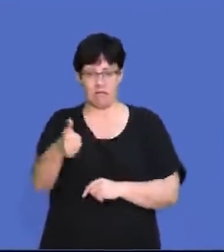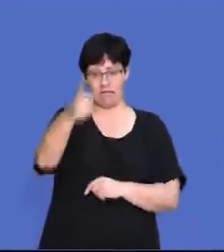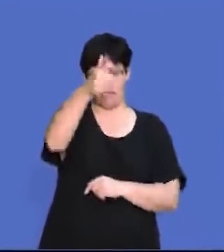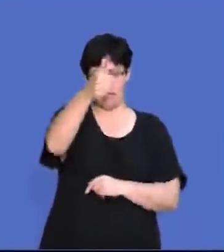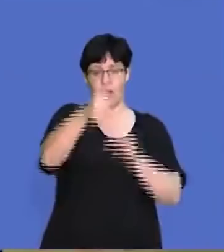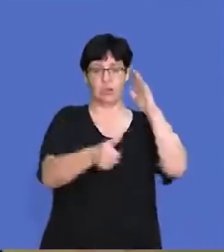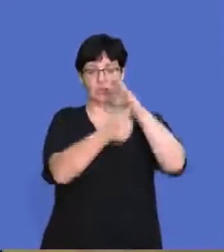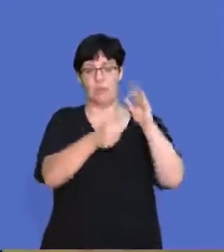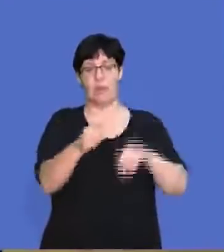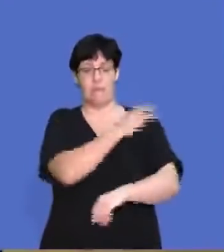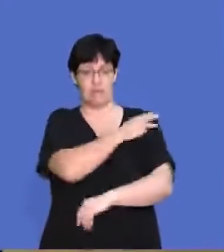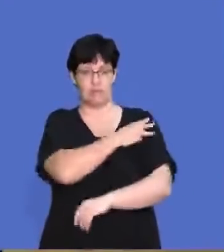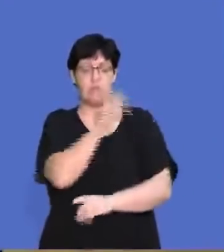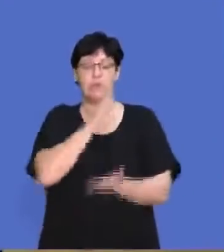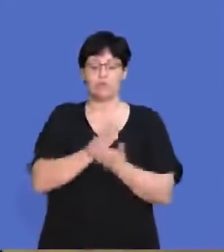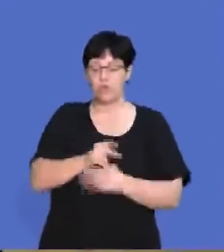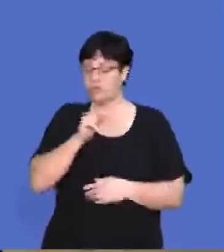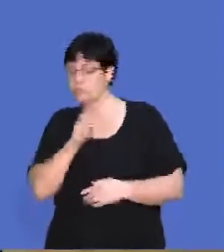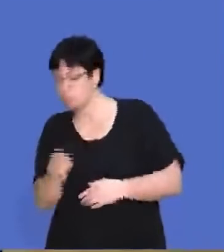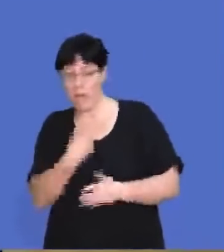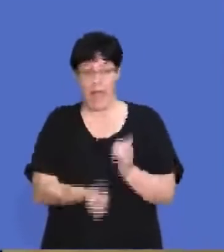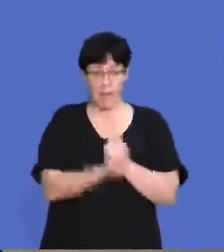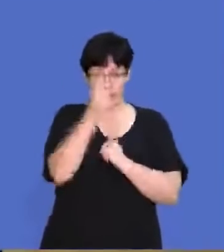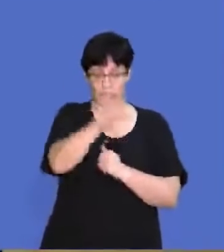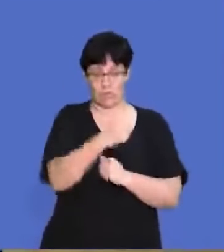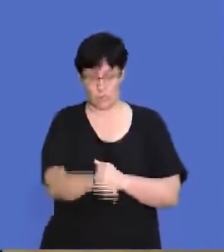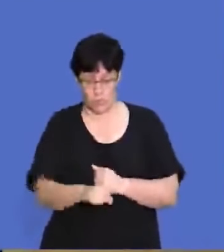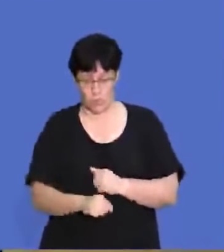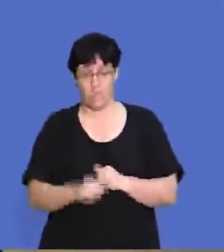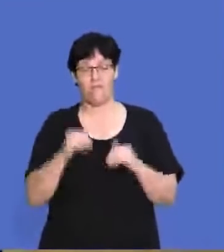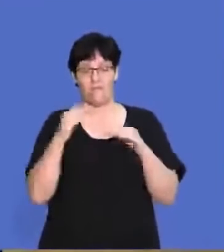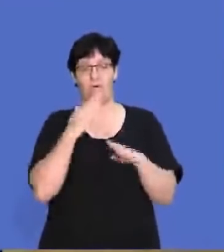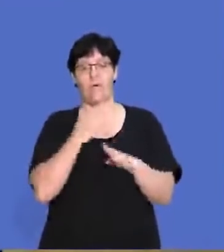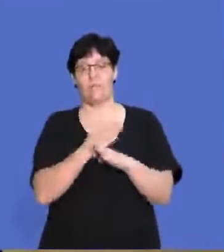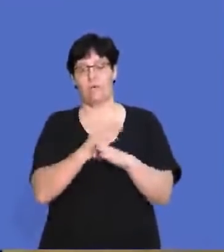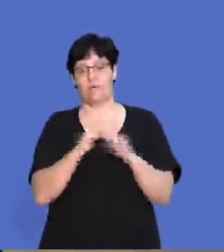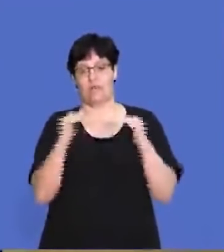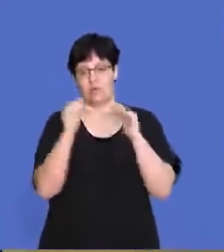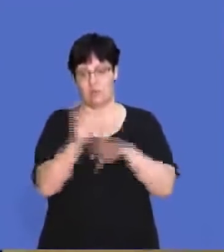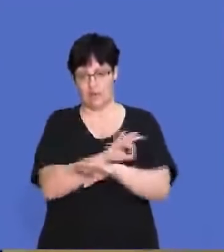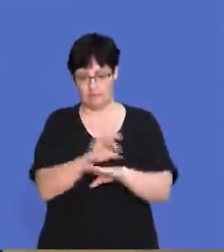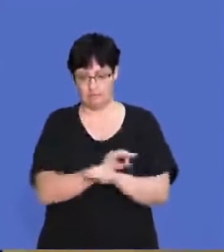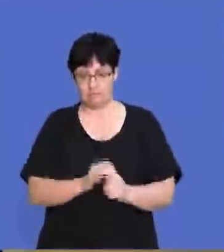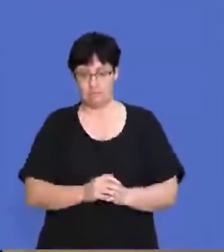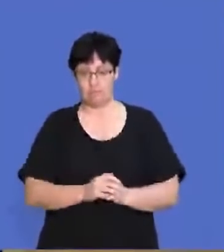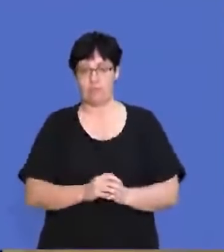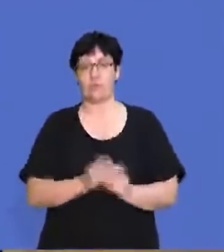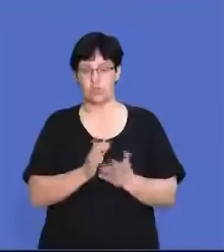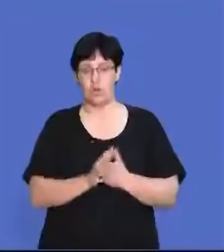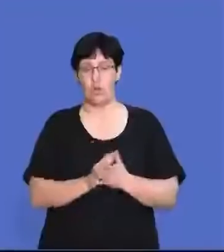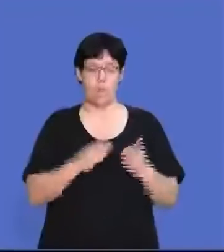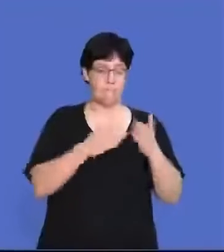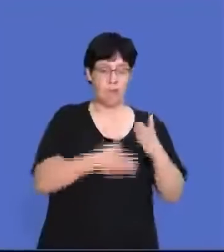someone from top management to make sure that this equity plan is actually going to happen.